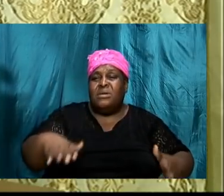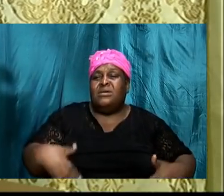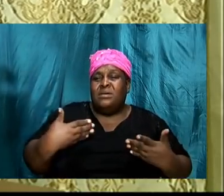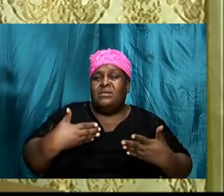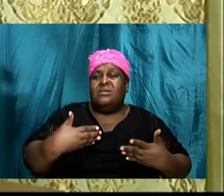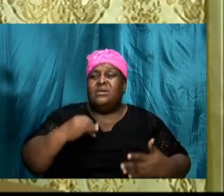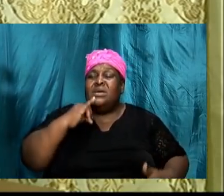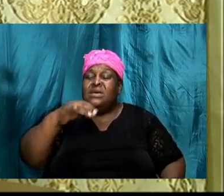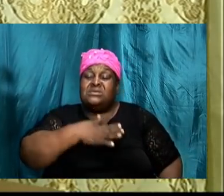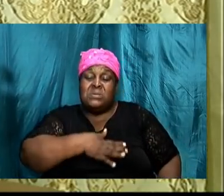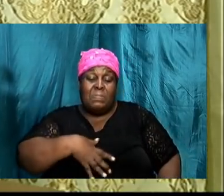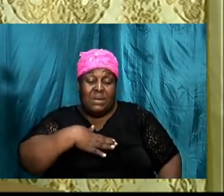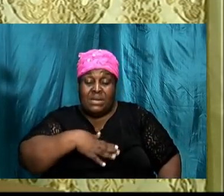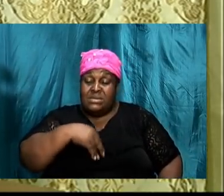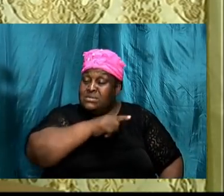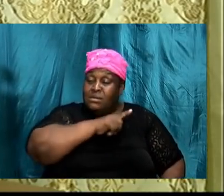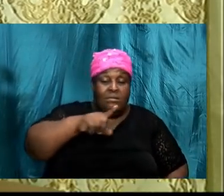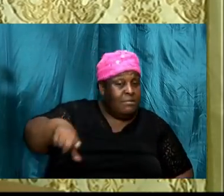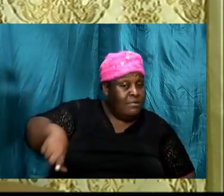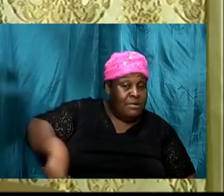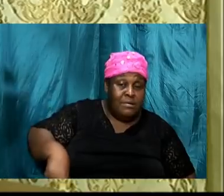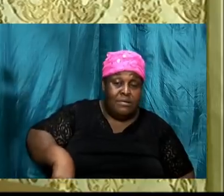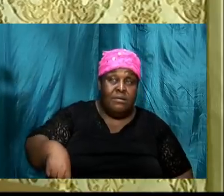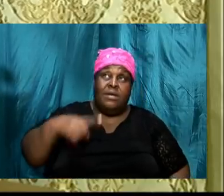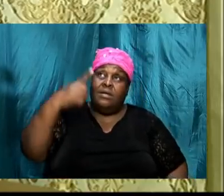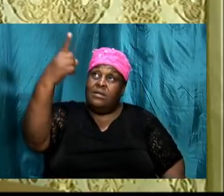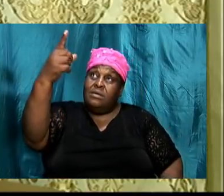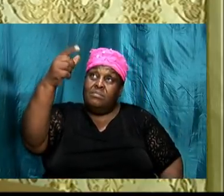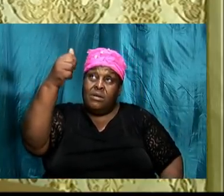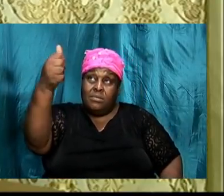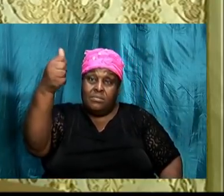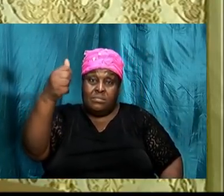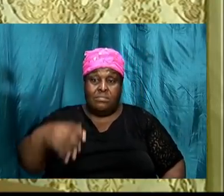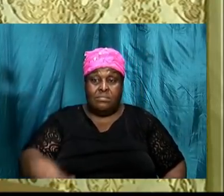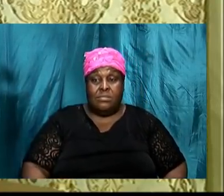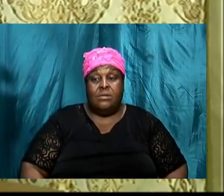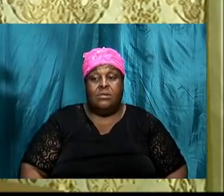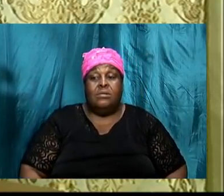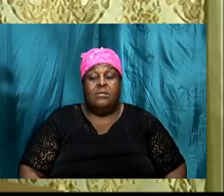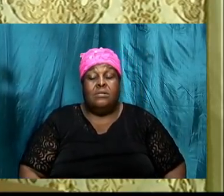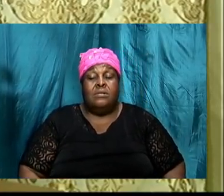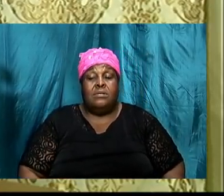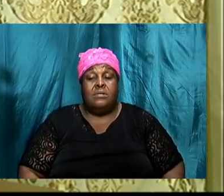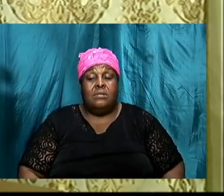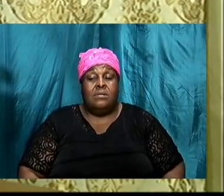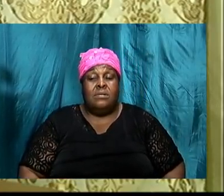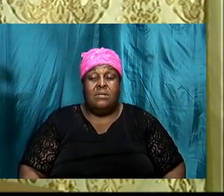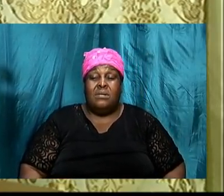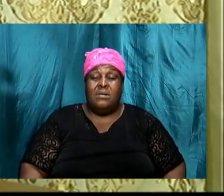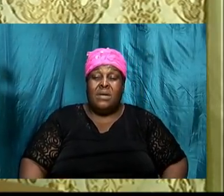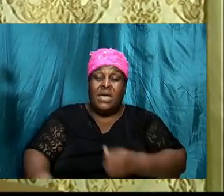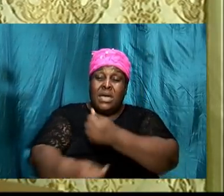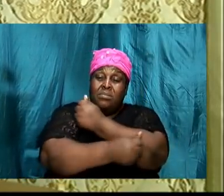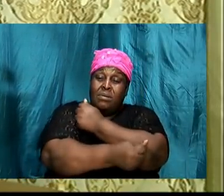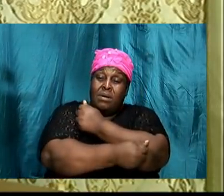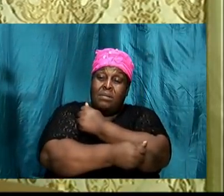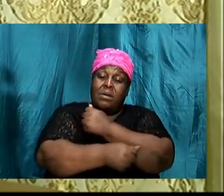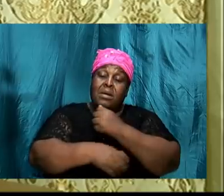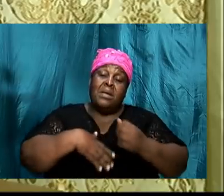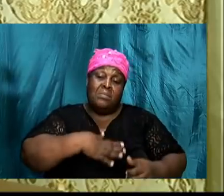Lord and him only. Abraham pleased himself and he pleased his wife.